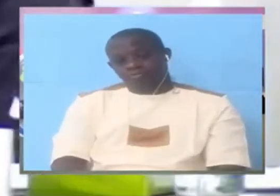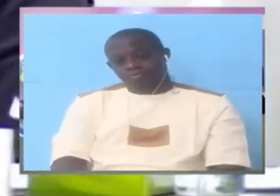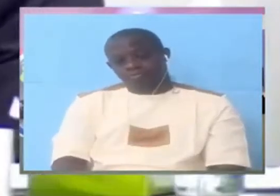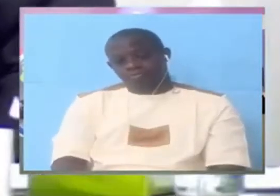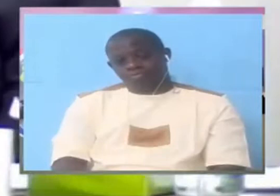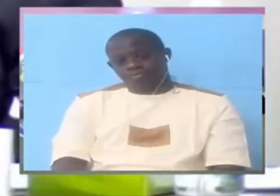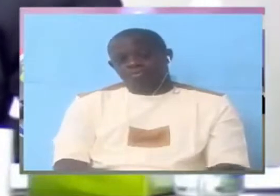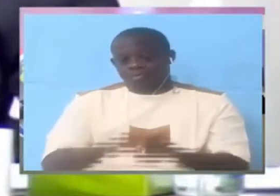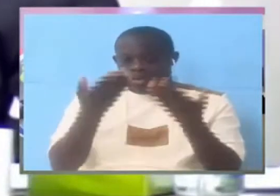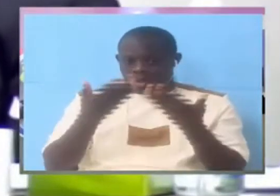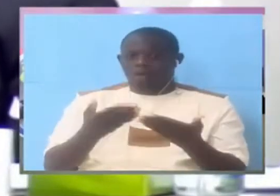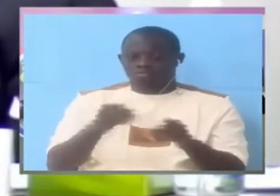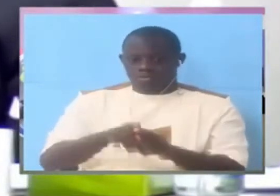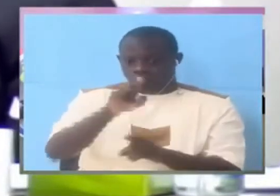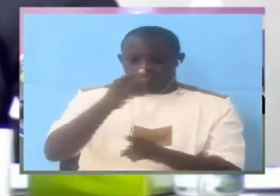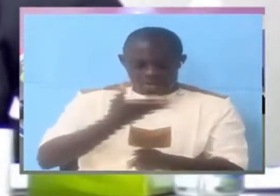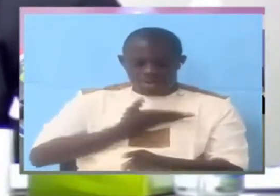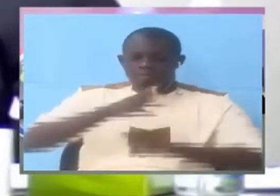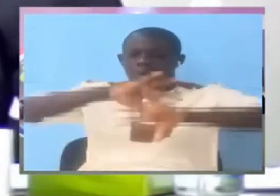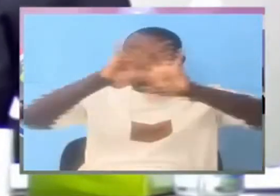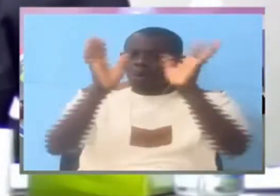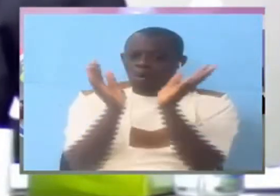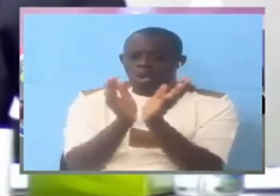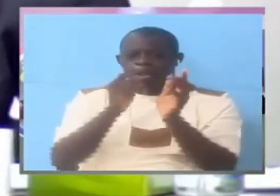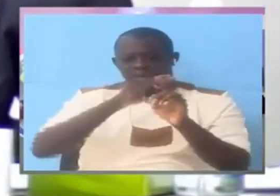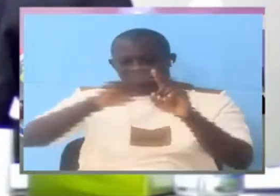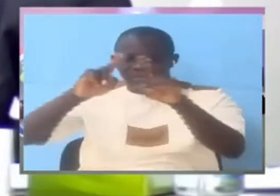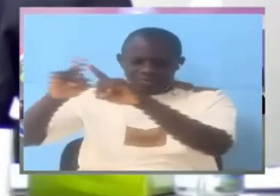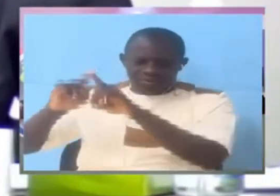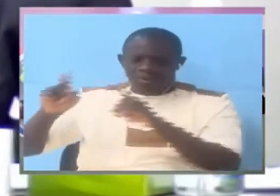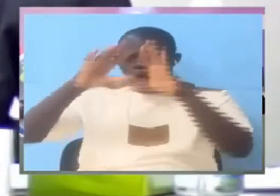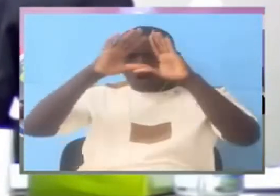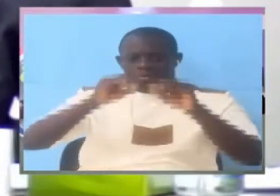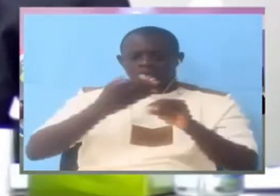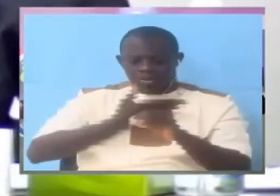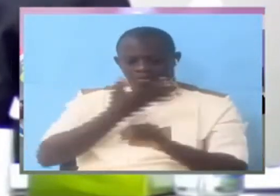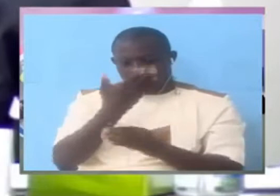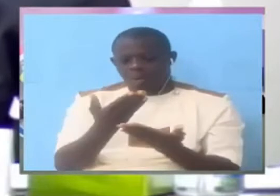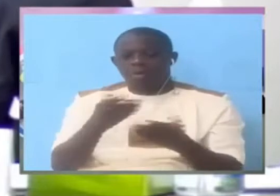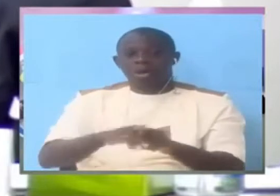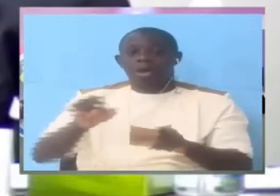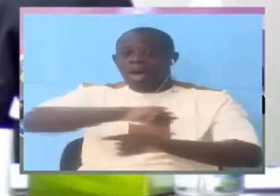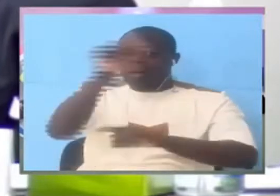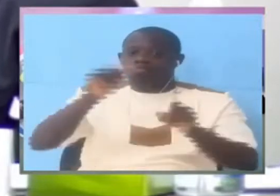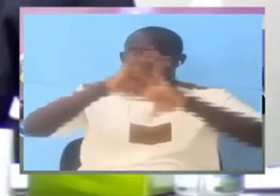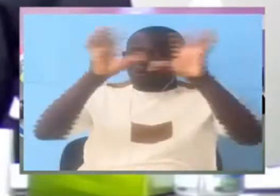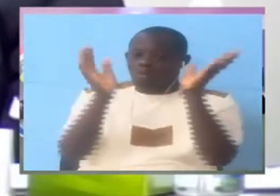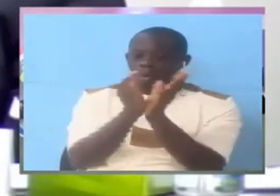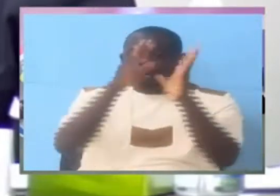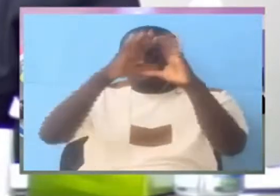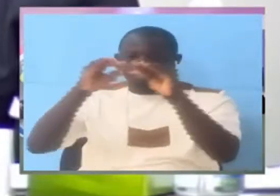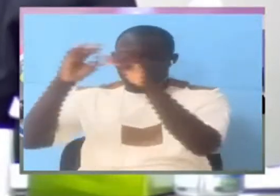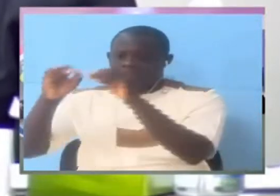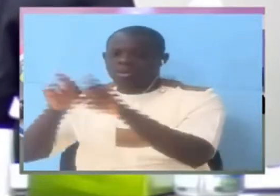So, you have all these sections and all these sections would require